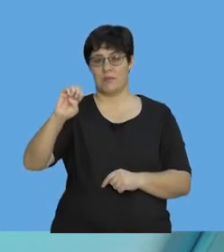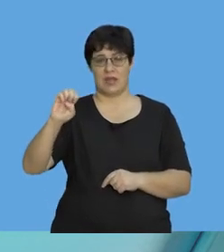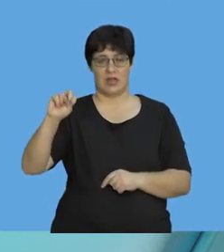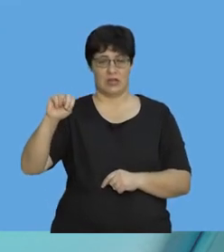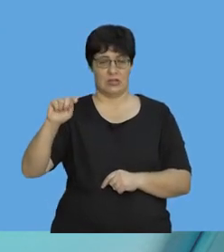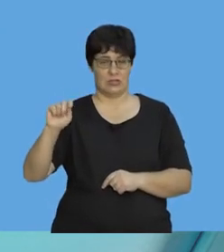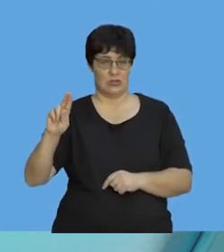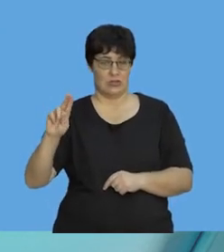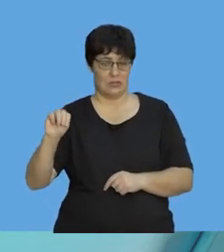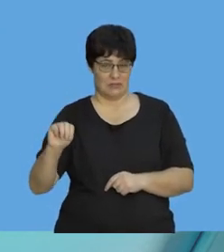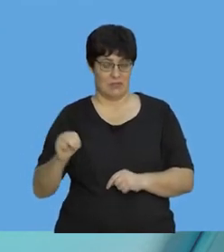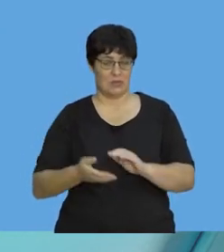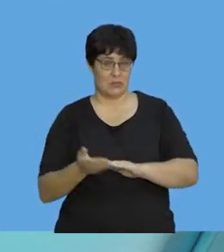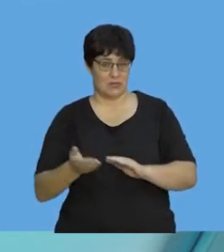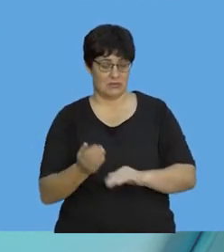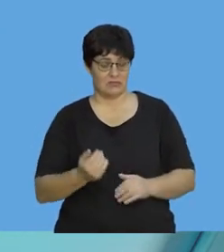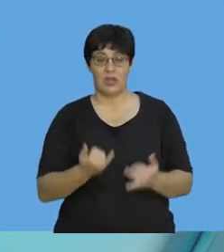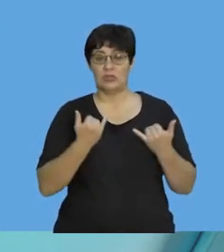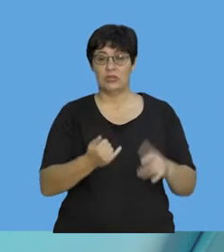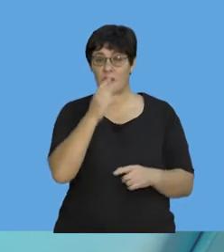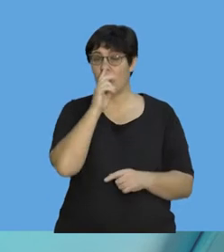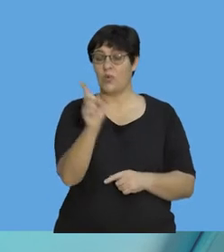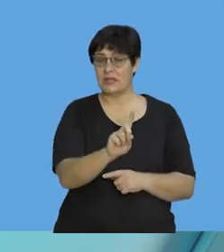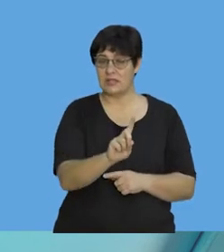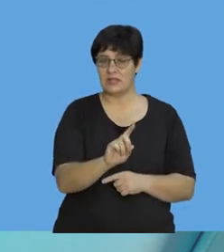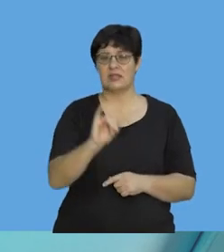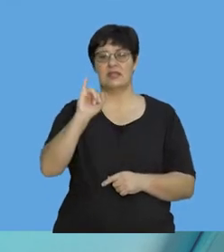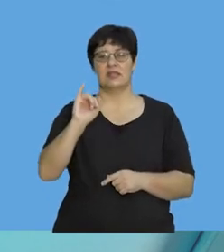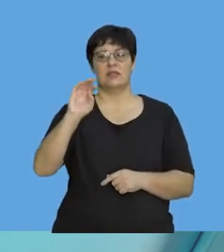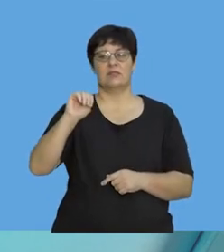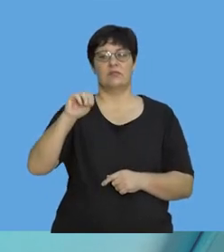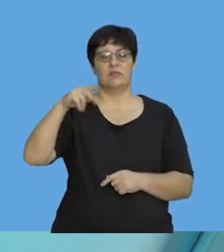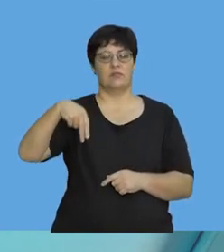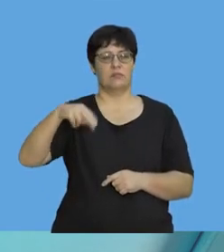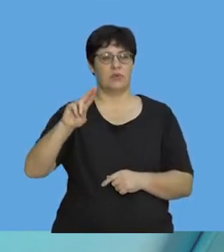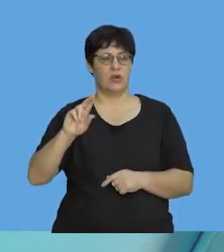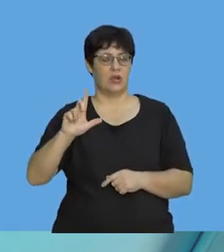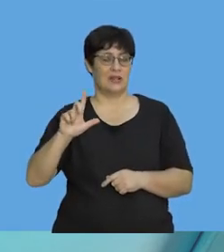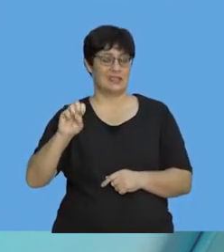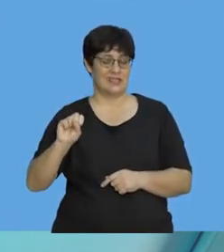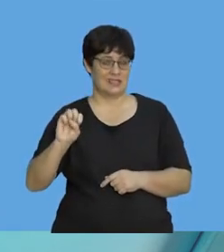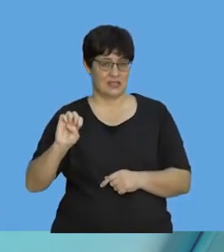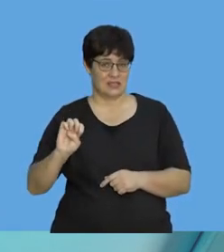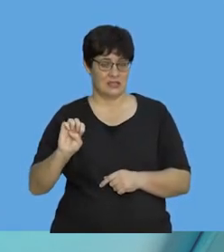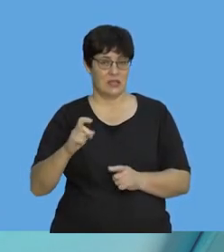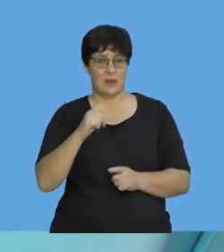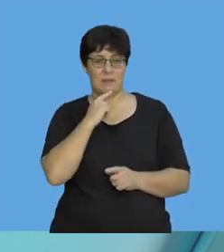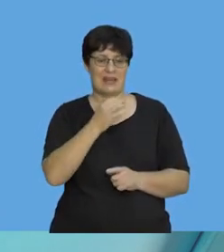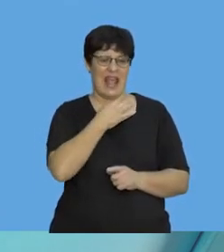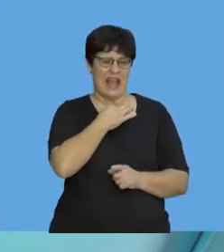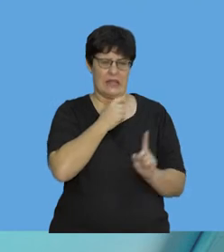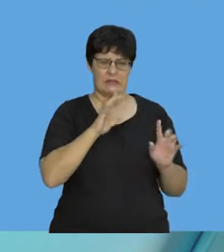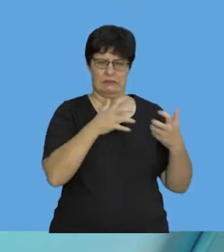going to look at impulse. Not the impulse to do something, not impulse in the English